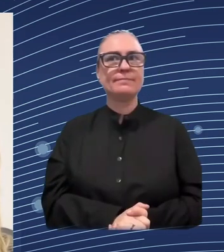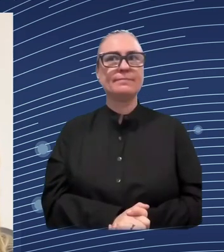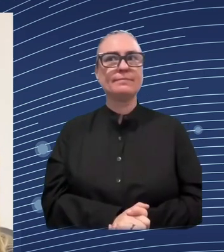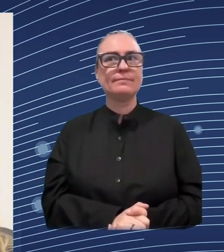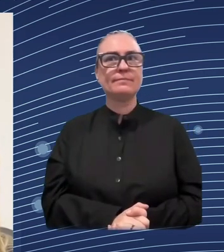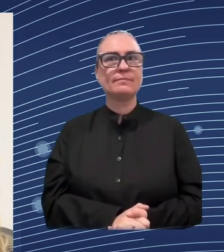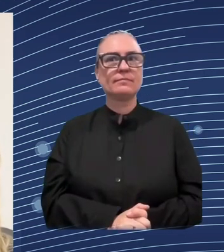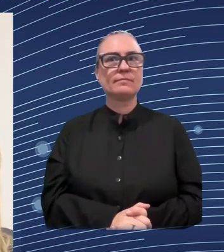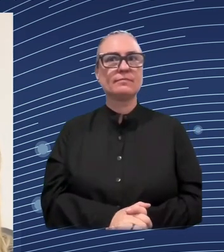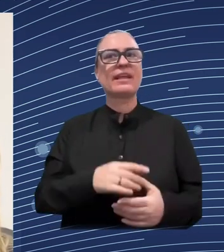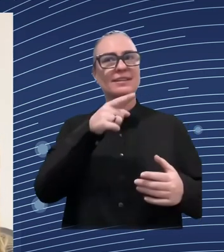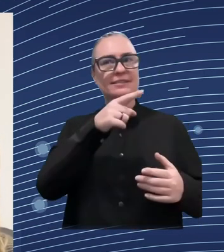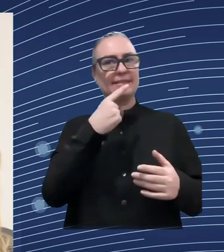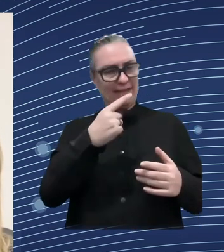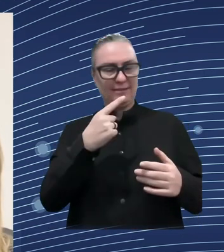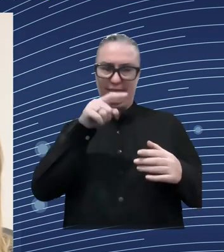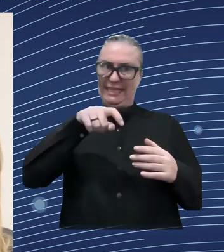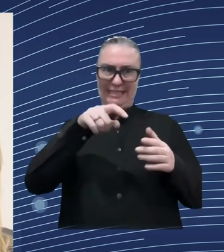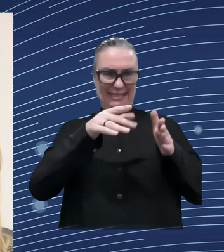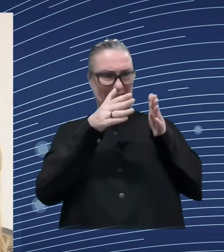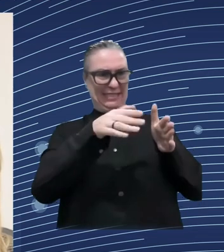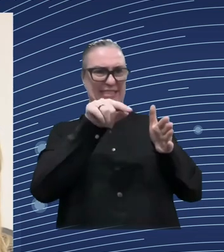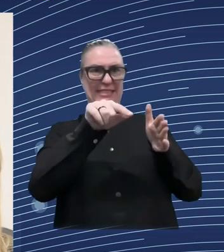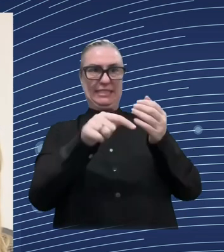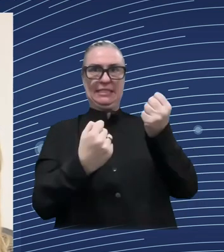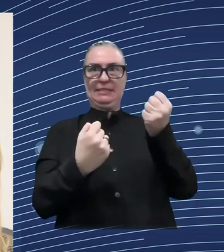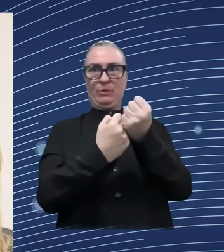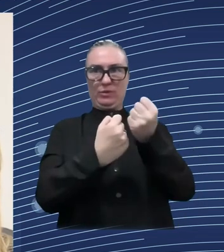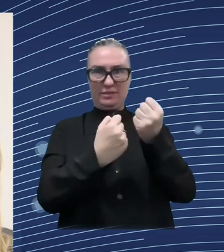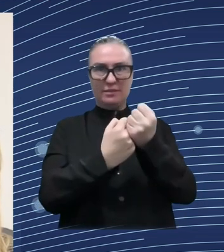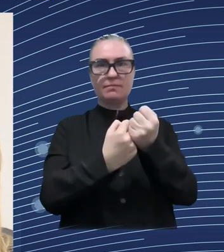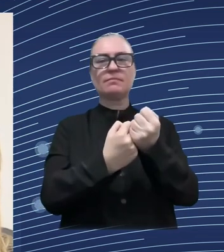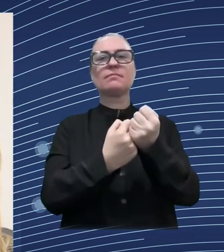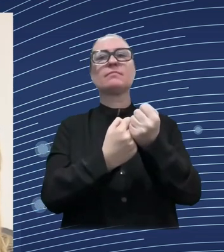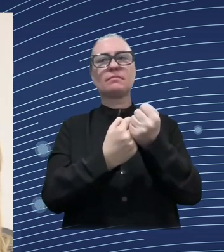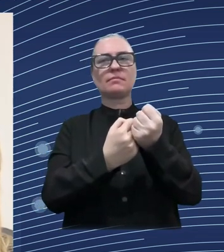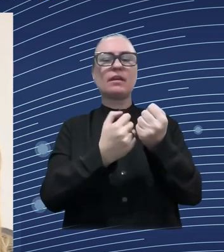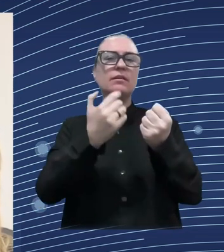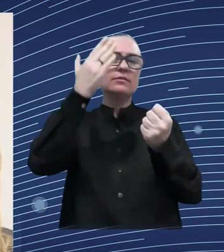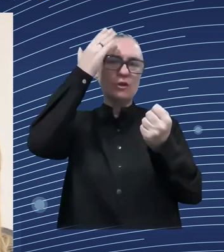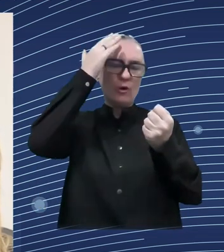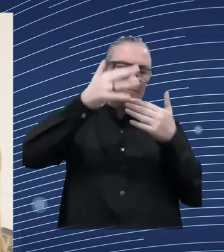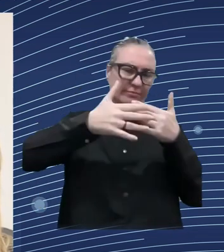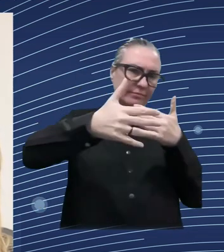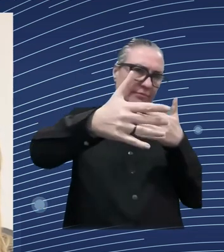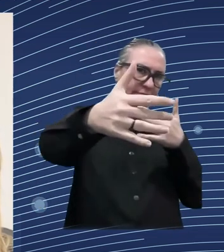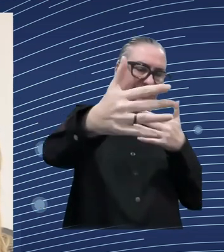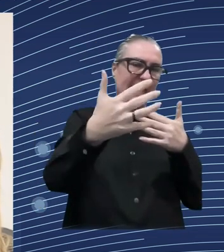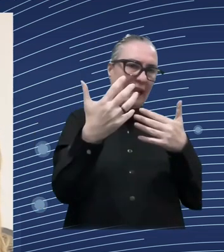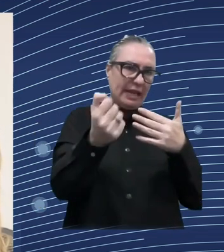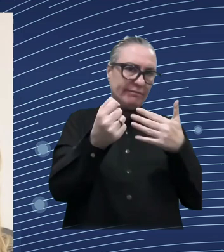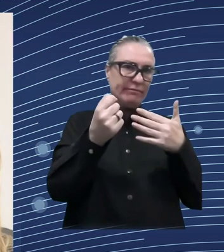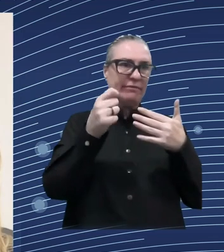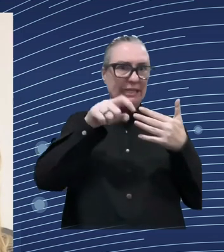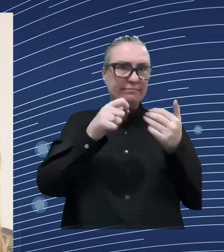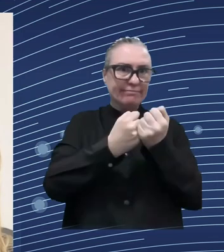priorities including at the policy level um to support ukraine's human capital and skills development uh in this context particularly in the light also of the